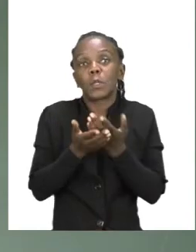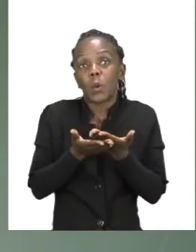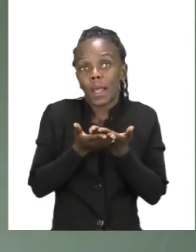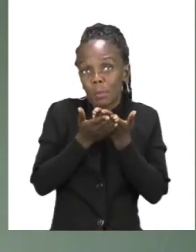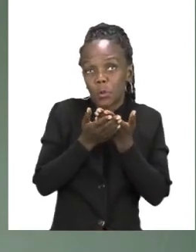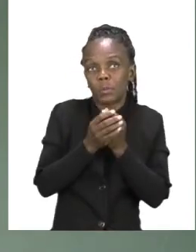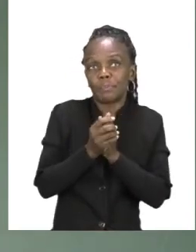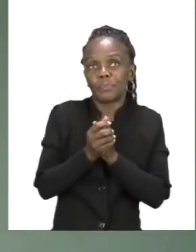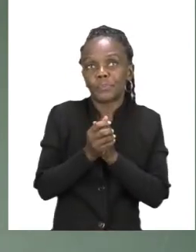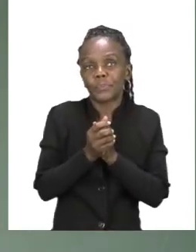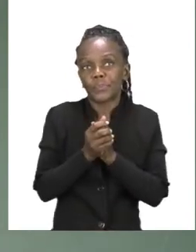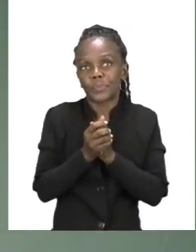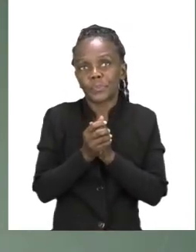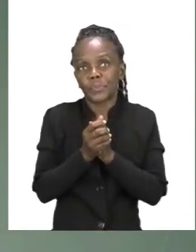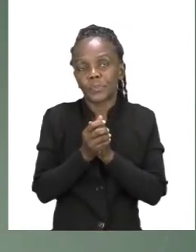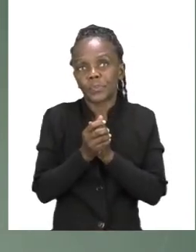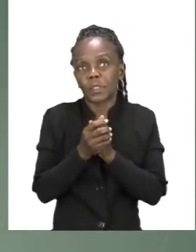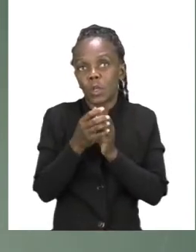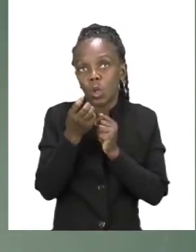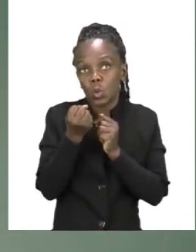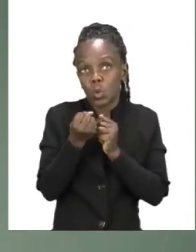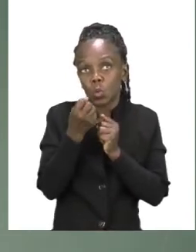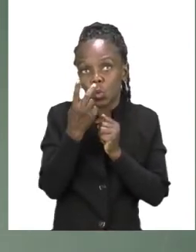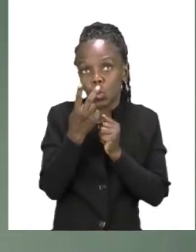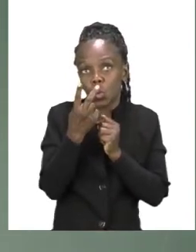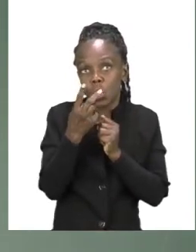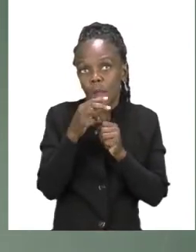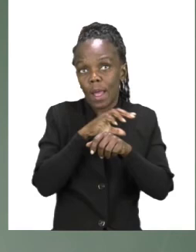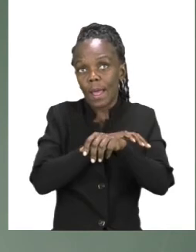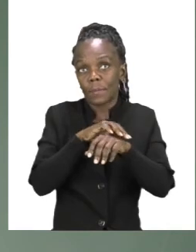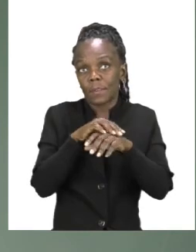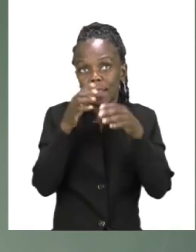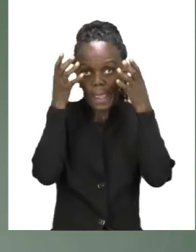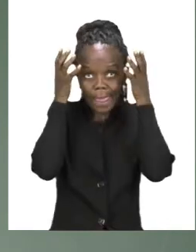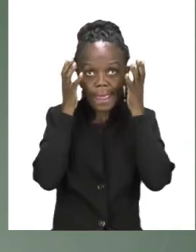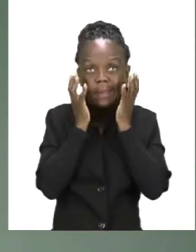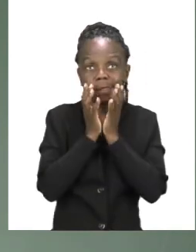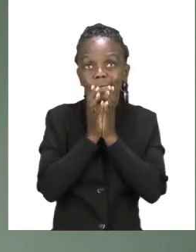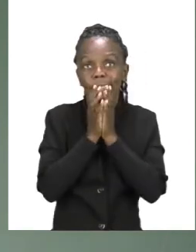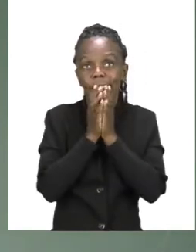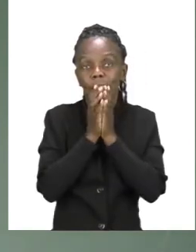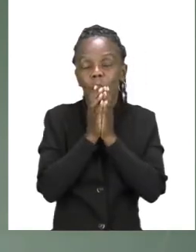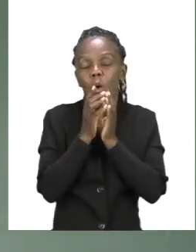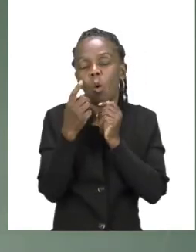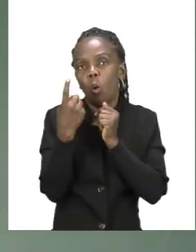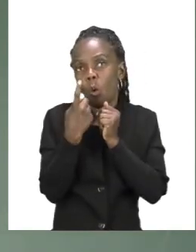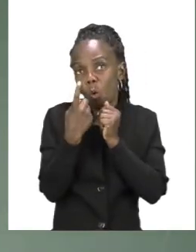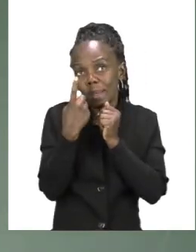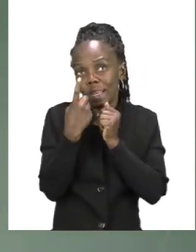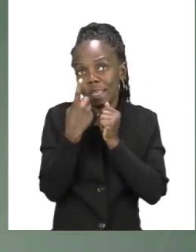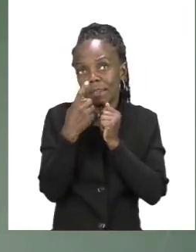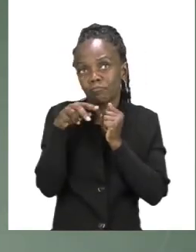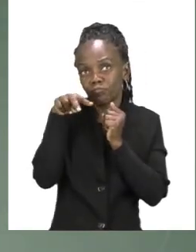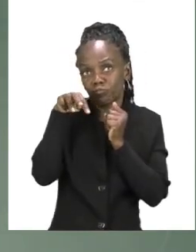before, she has two arms, a head, but only one leg.